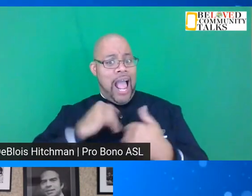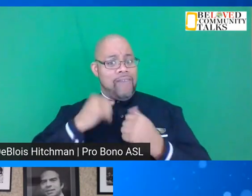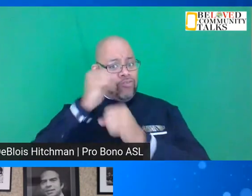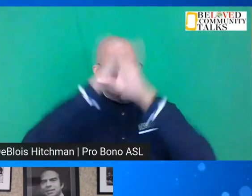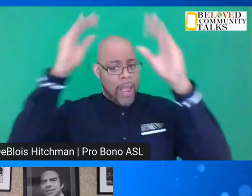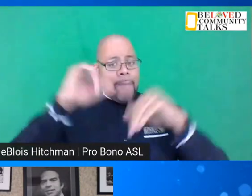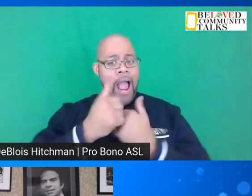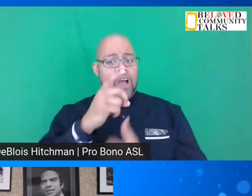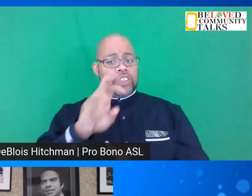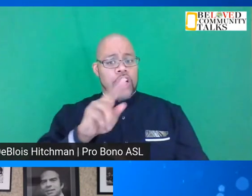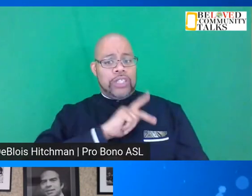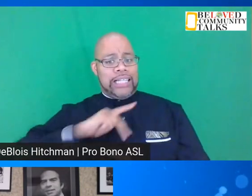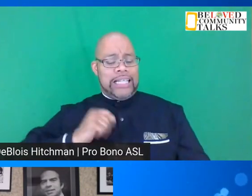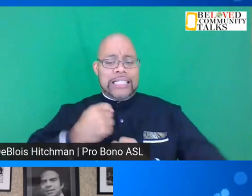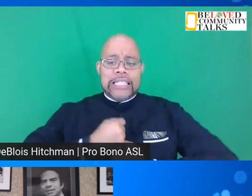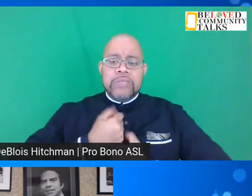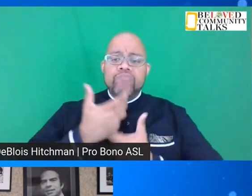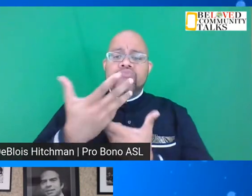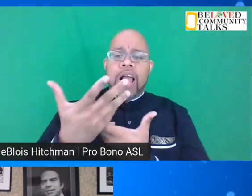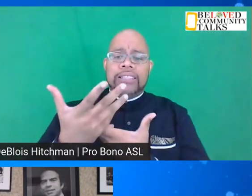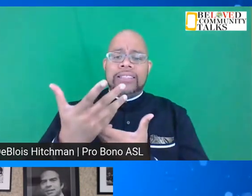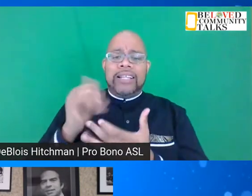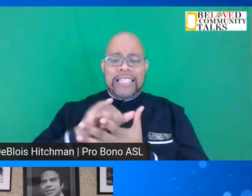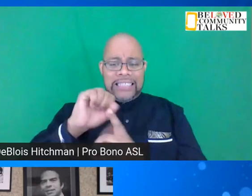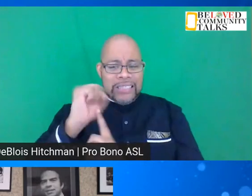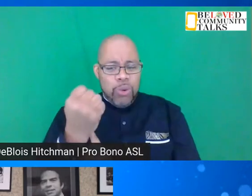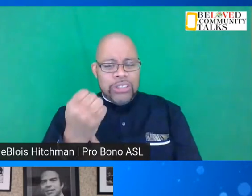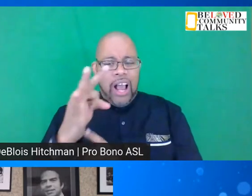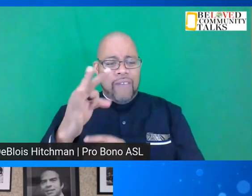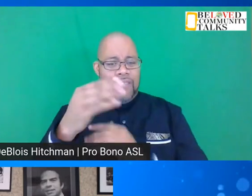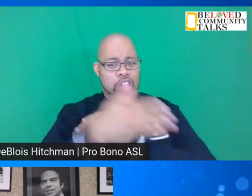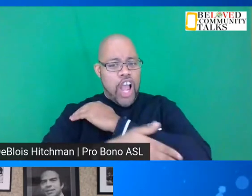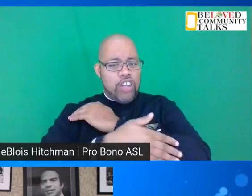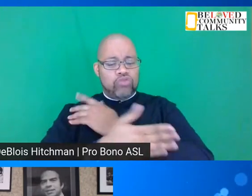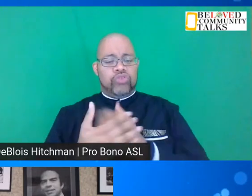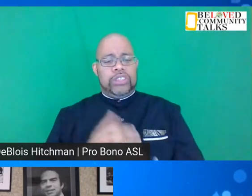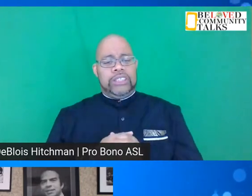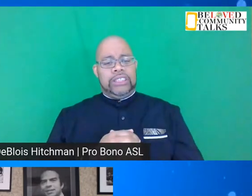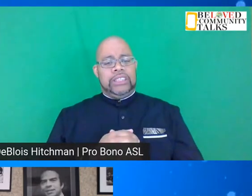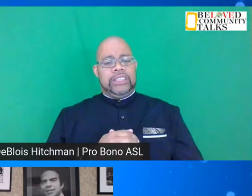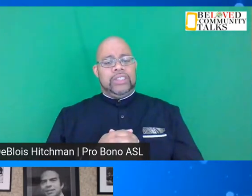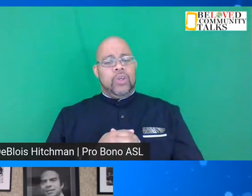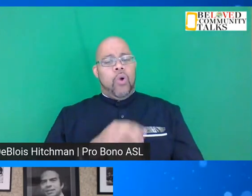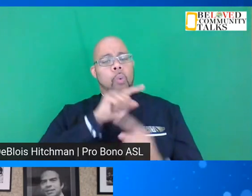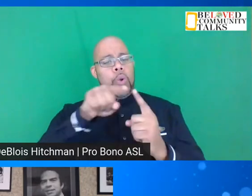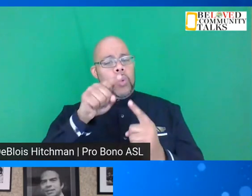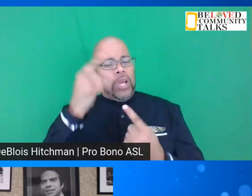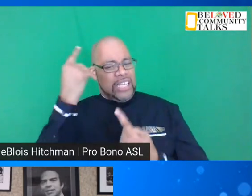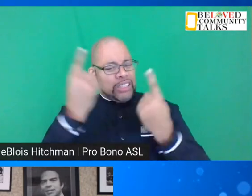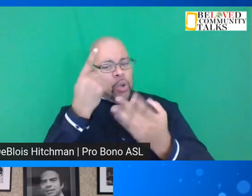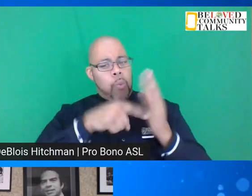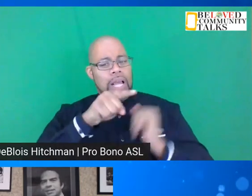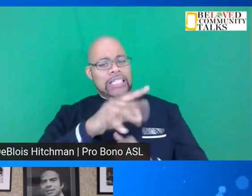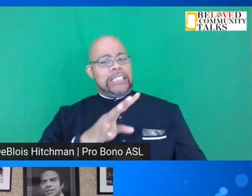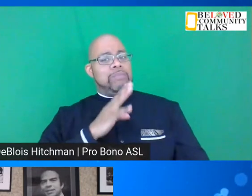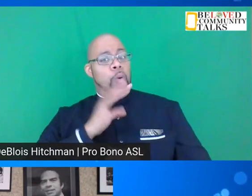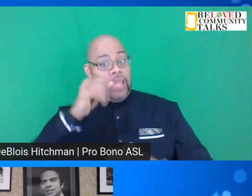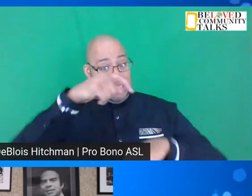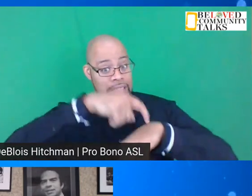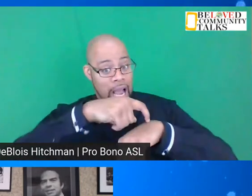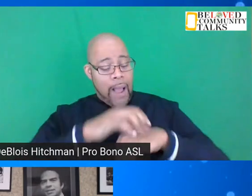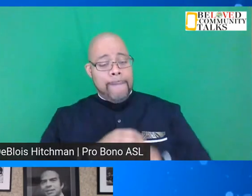how Dr. King expressed the conditions of the nation. When you when you consider what he spoke then.